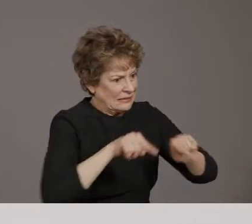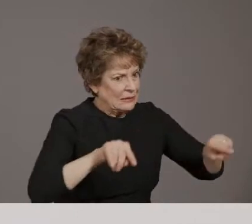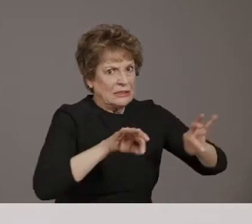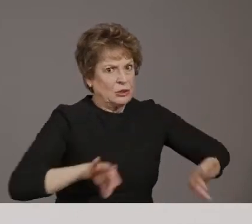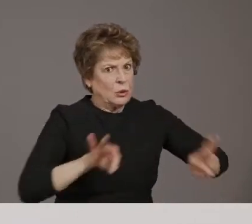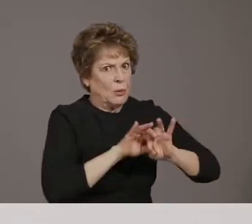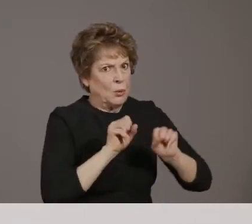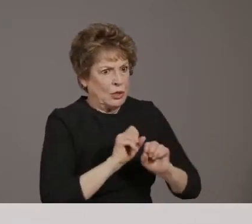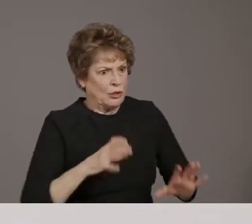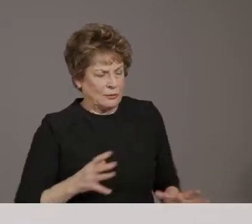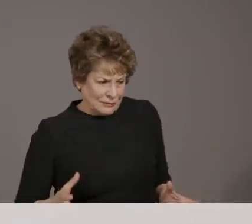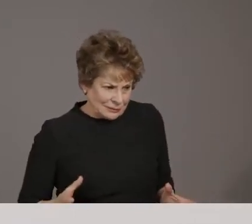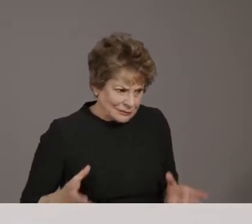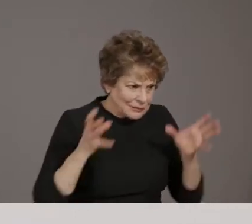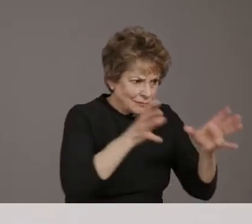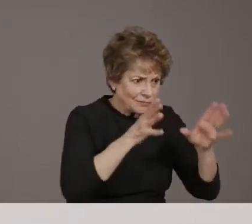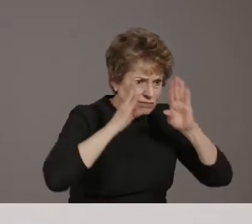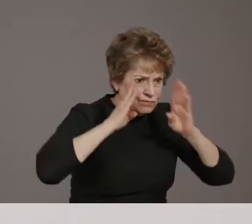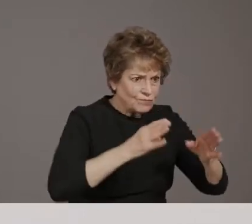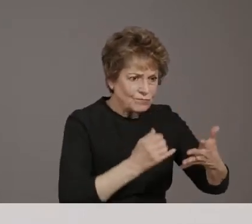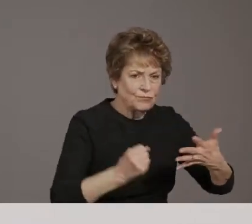uh, conditions.